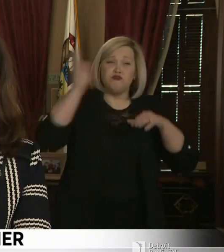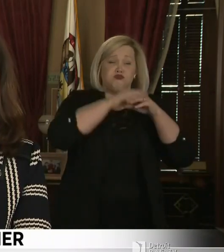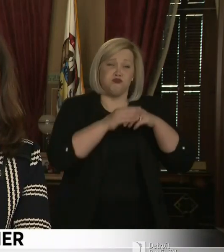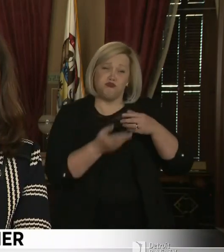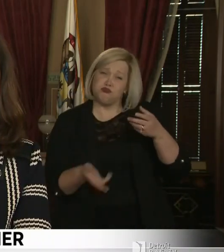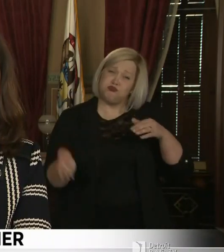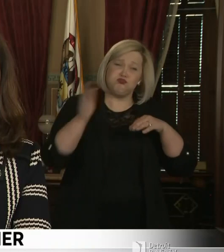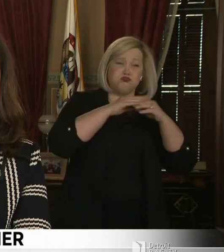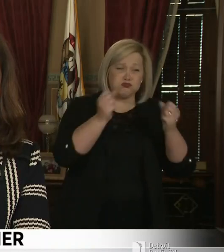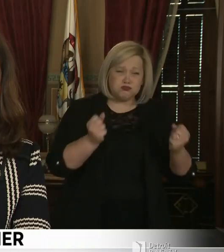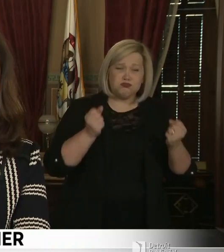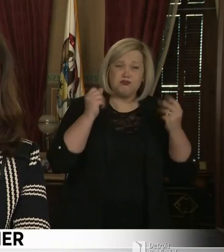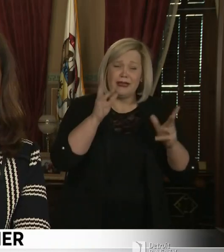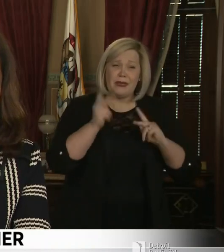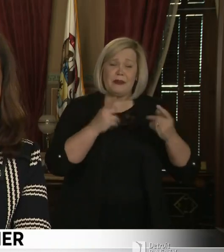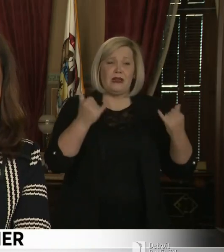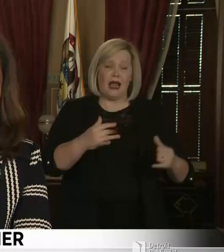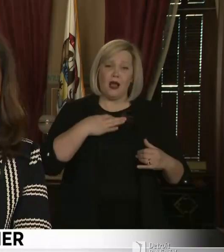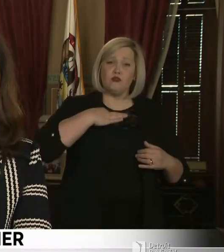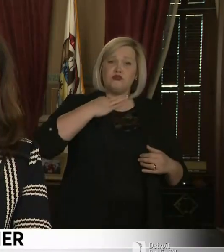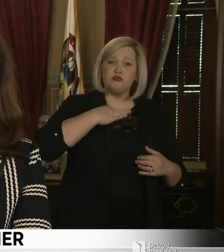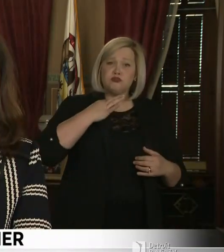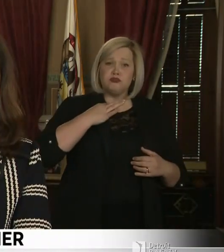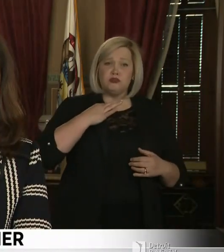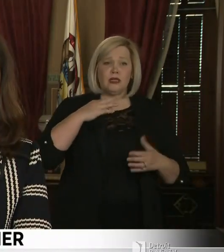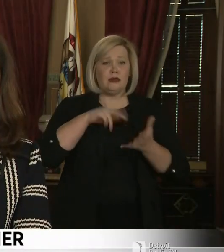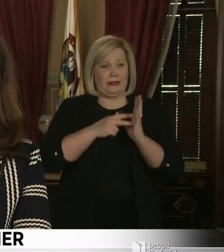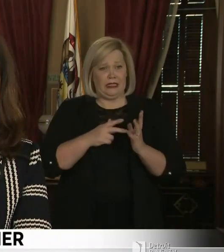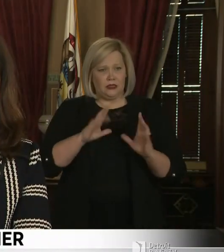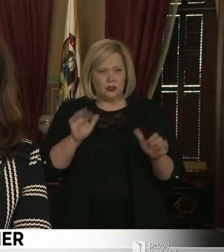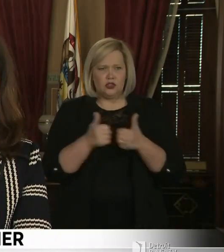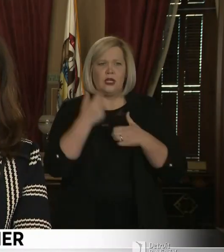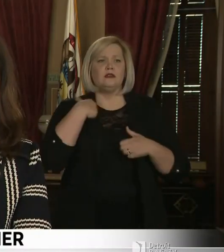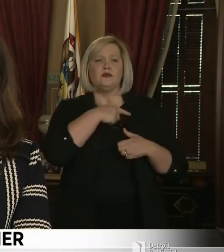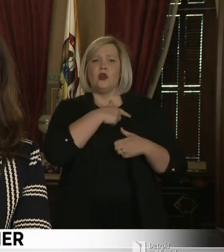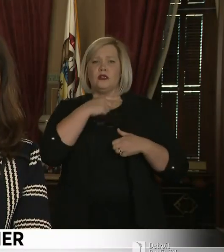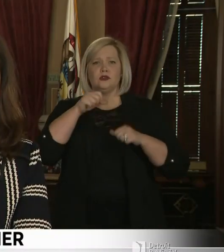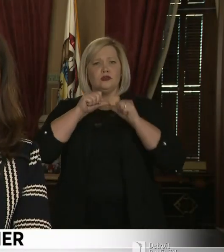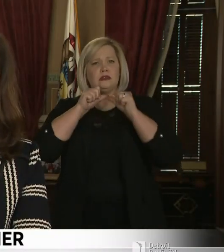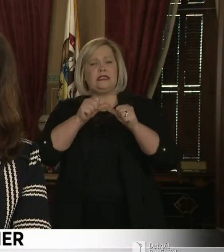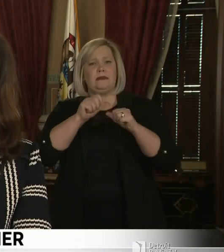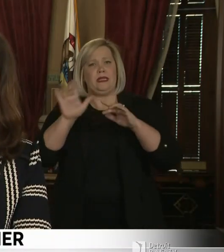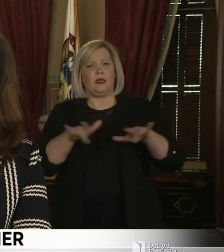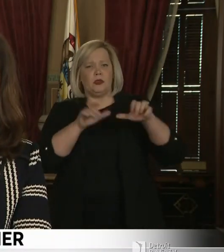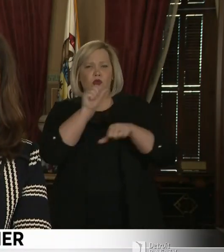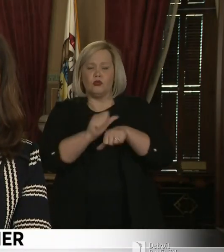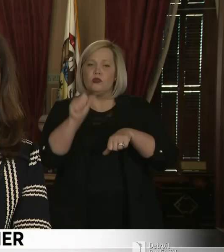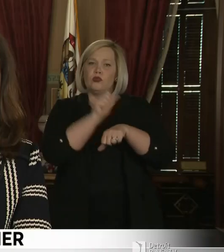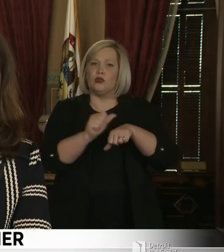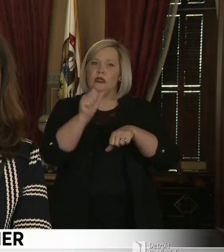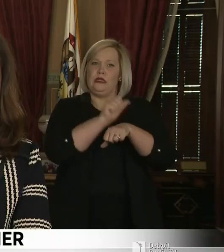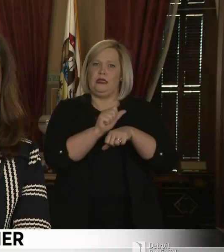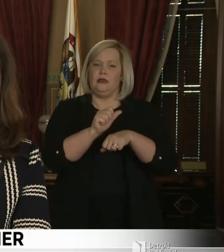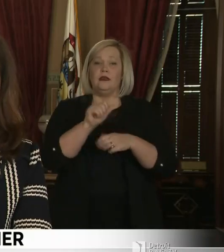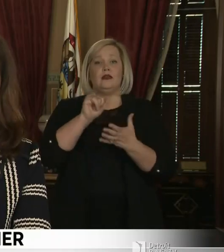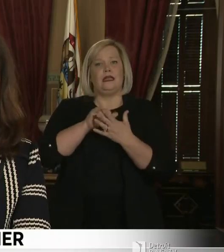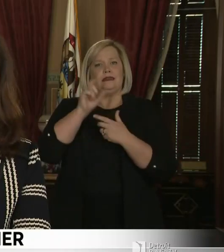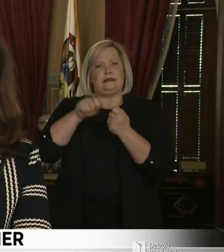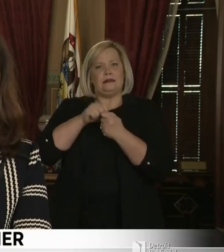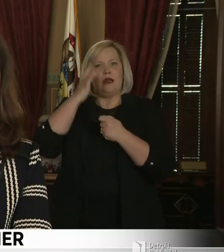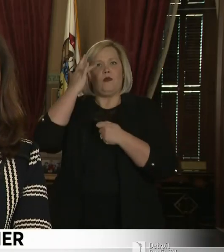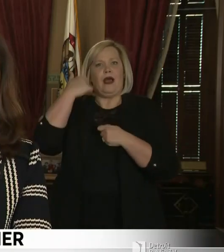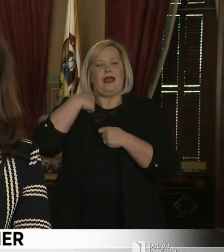challenge for us to simply keep the computer infrastructure up and running and that's precisely why I've